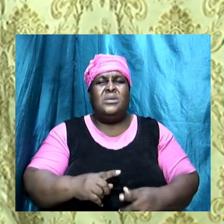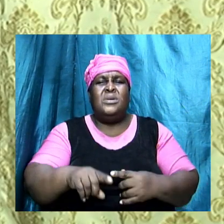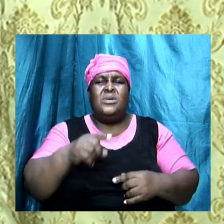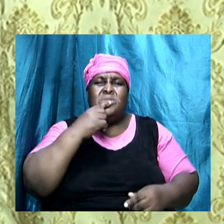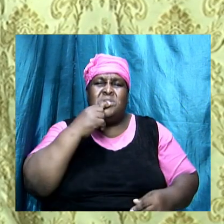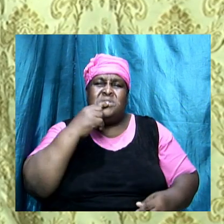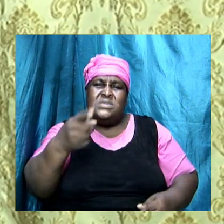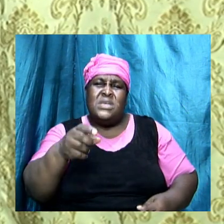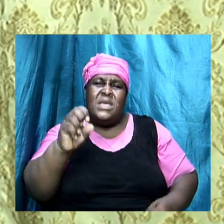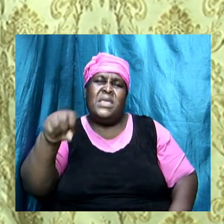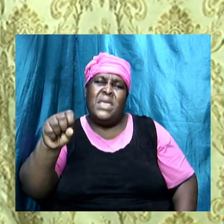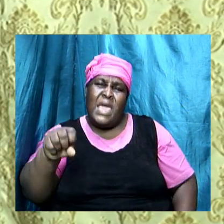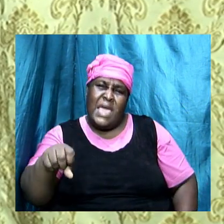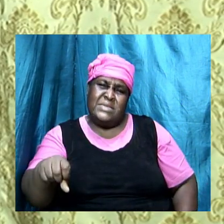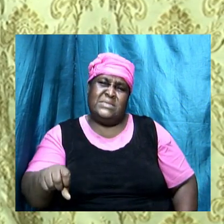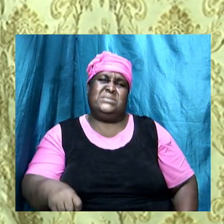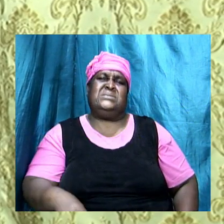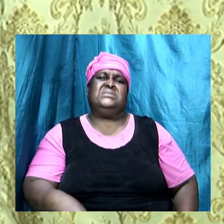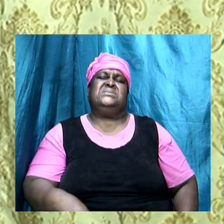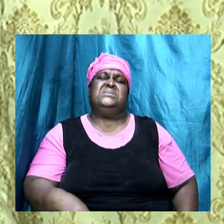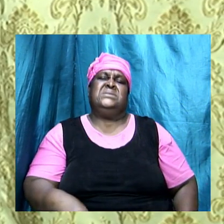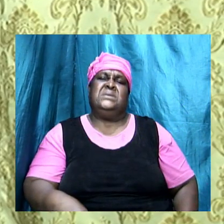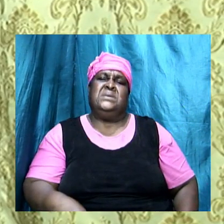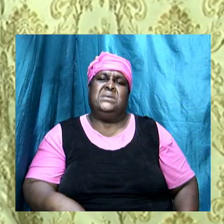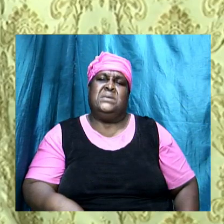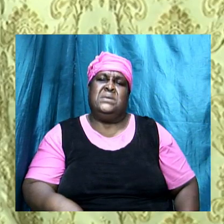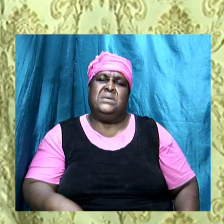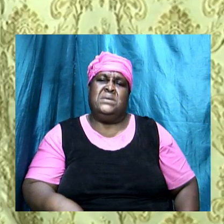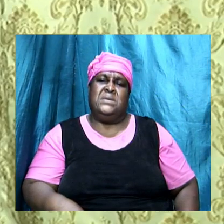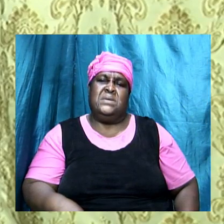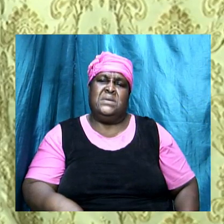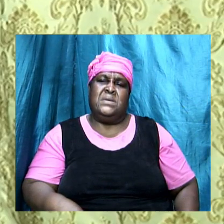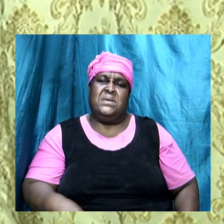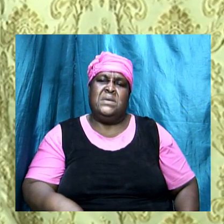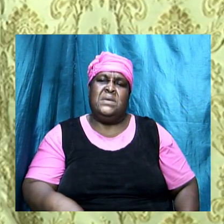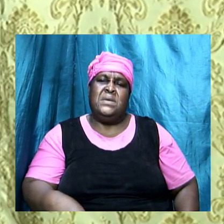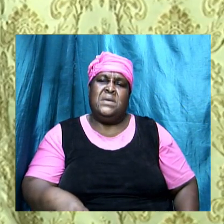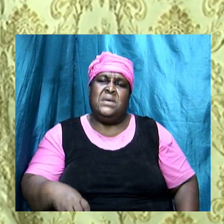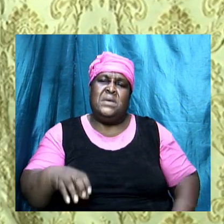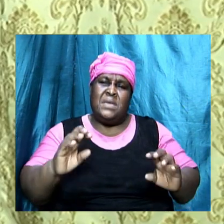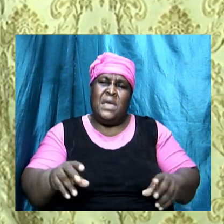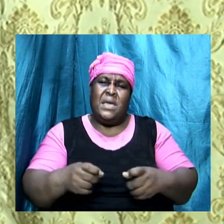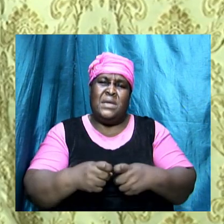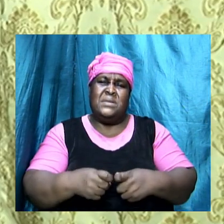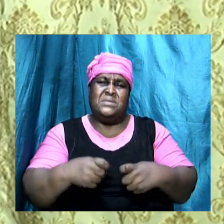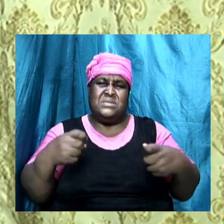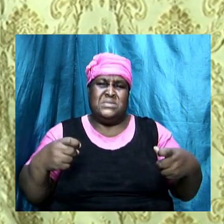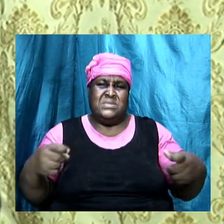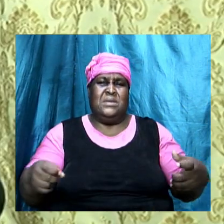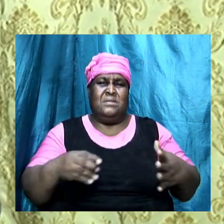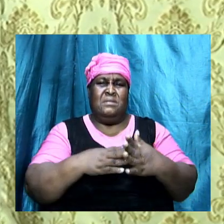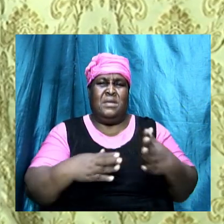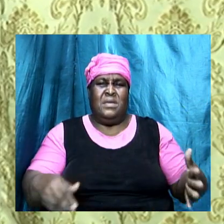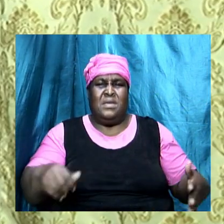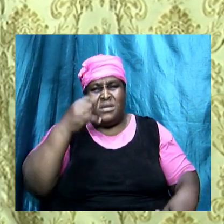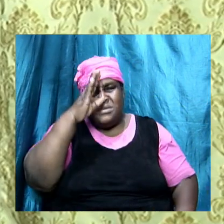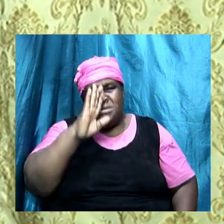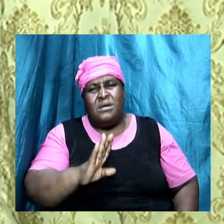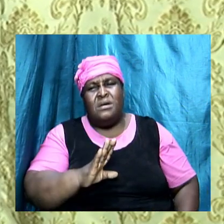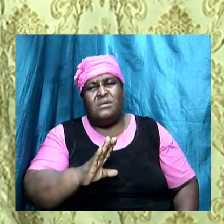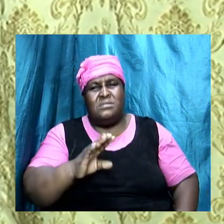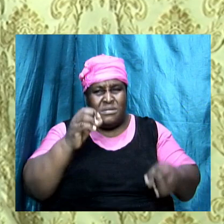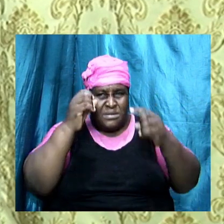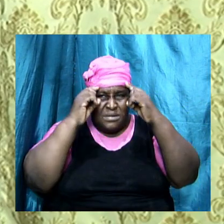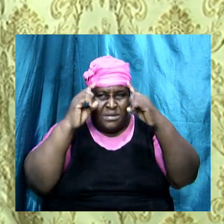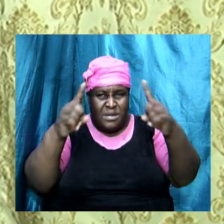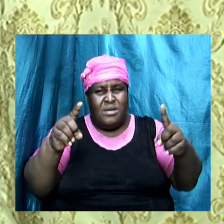their tendencies towards sinning it can't be and when we look at the doctrine of Jezebel this is one of the thing that the